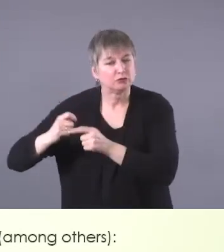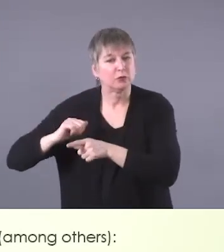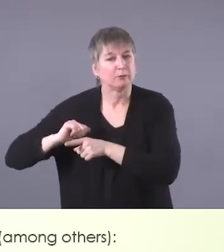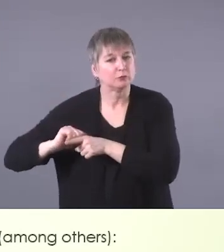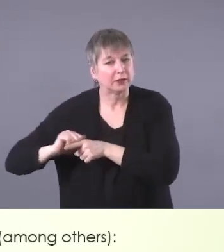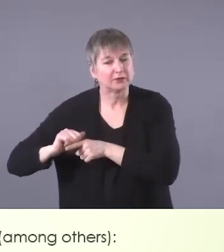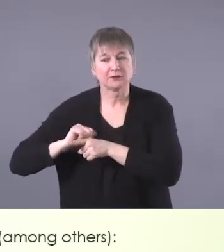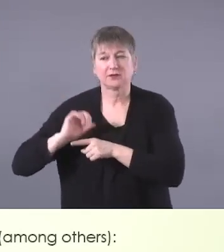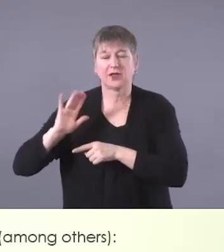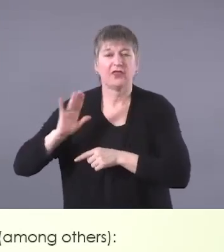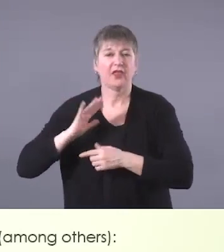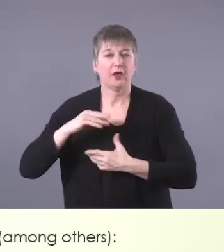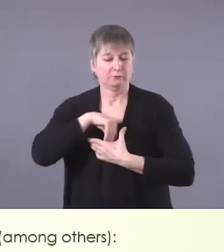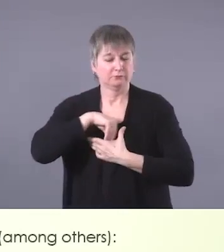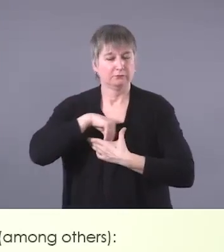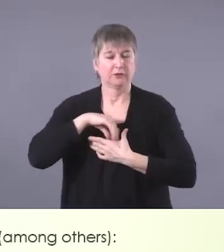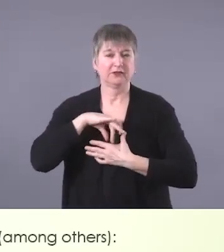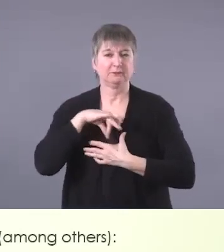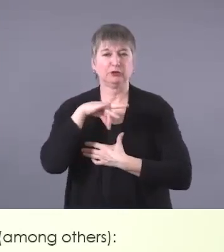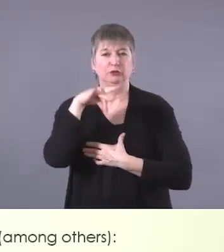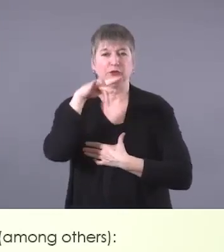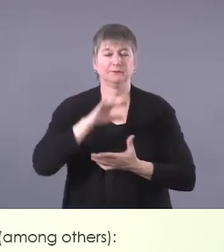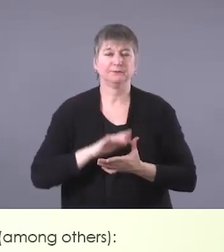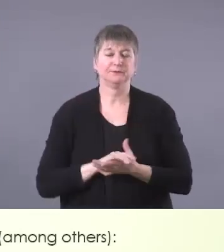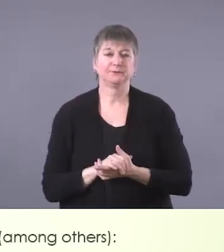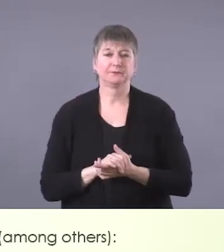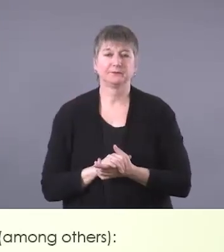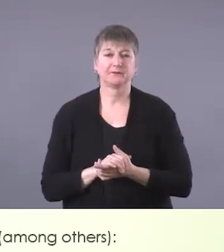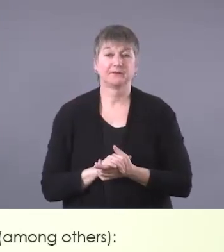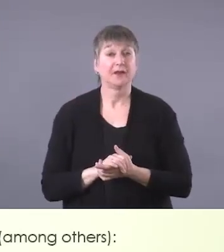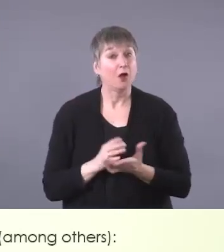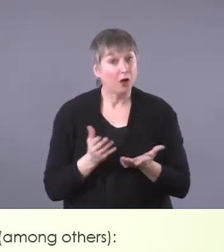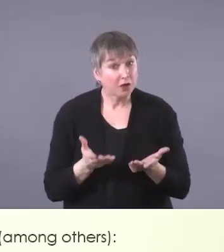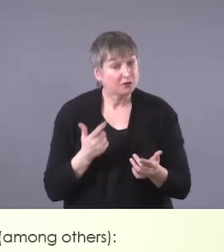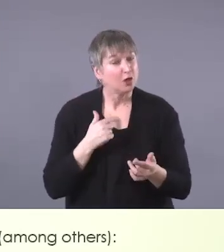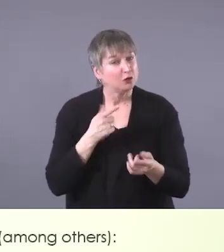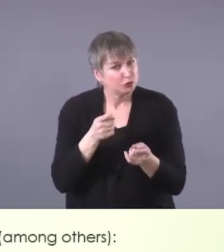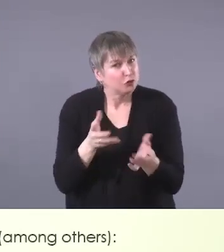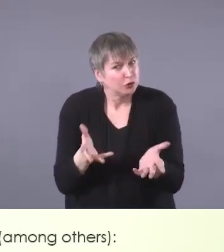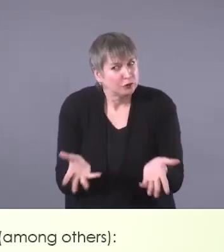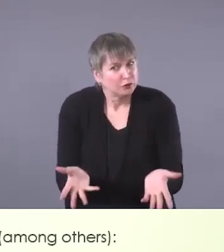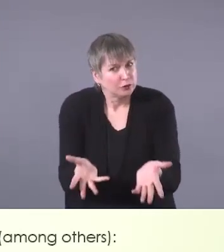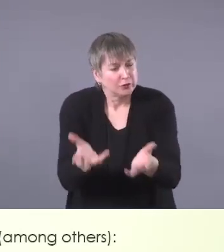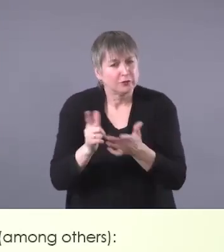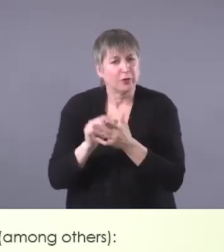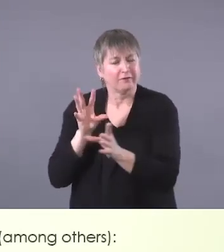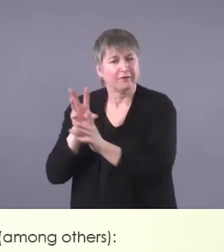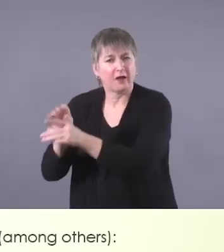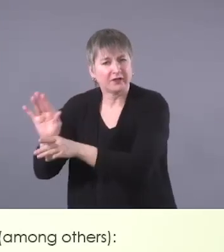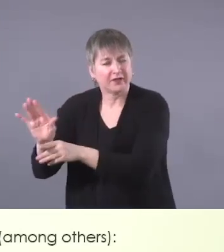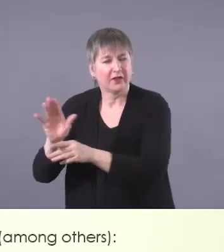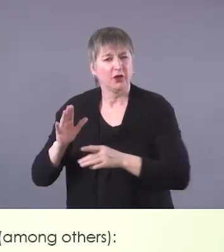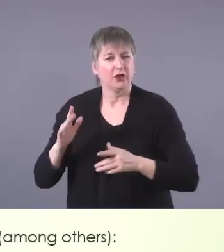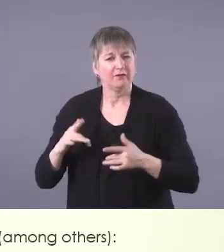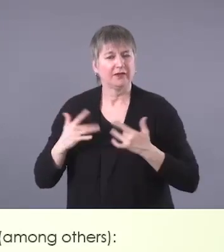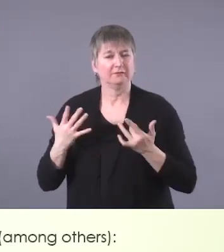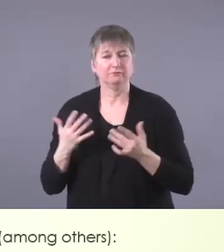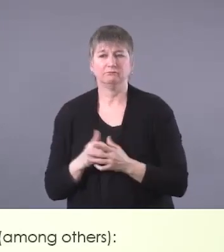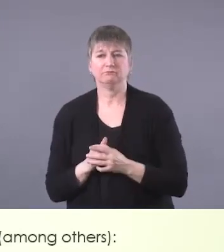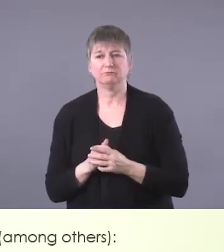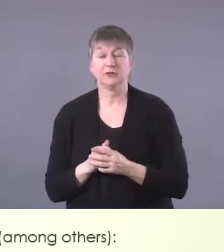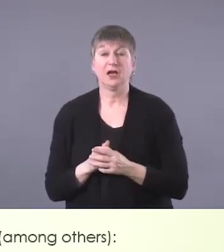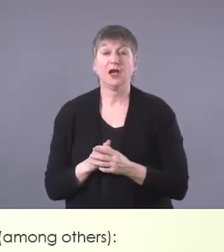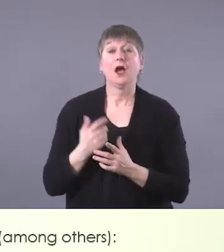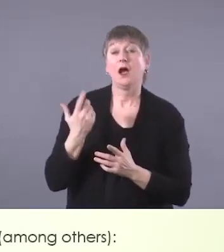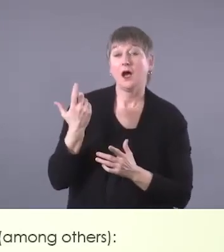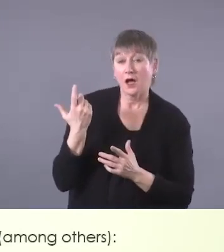And finally, look for opportunities to participate in their cultural or traditional events. While there can be some specific